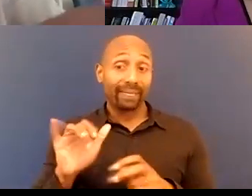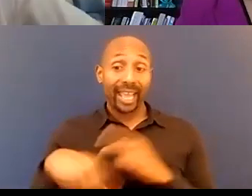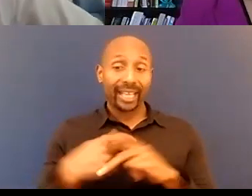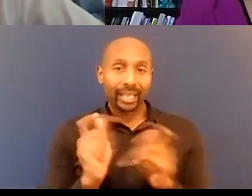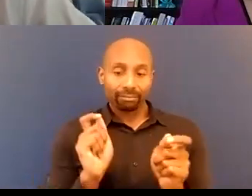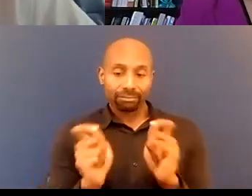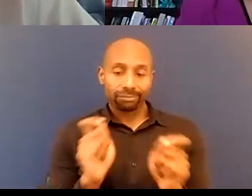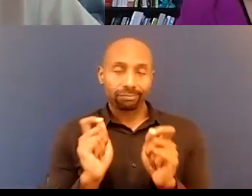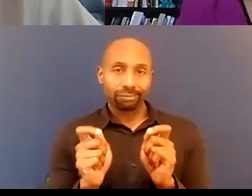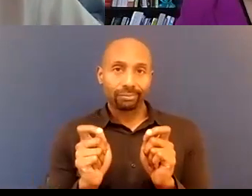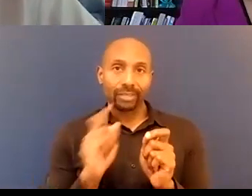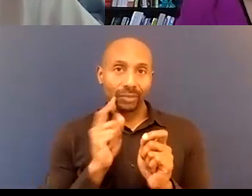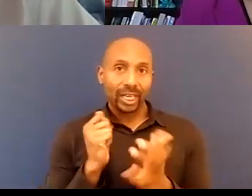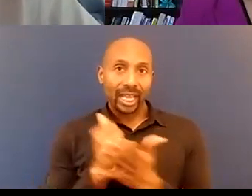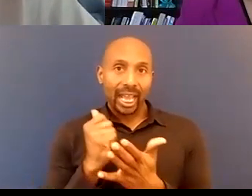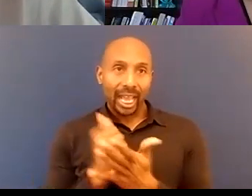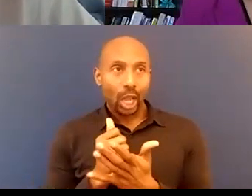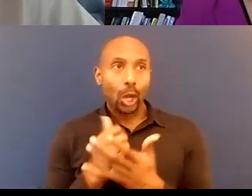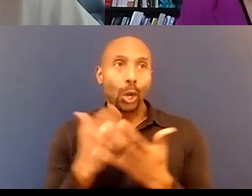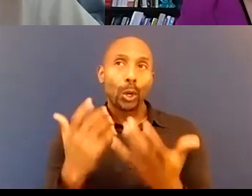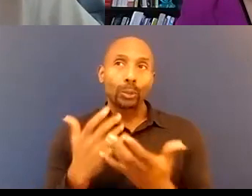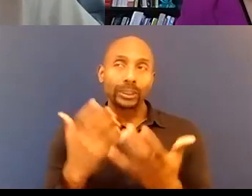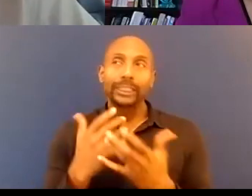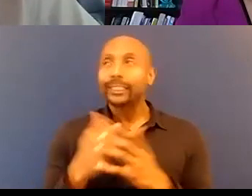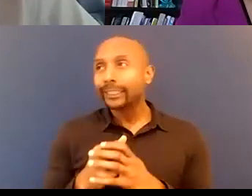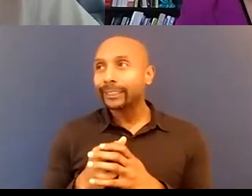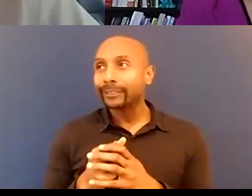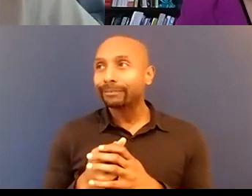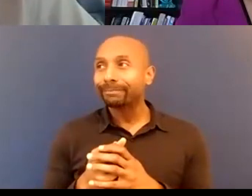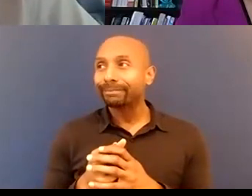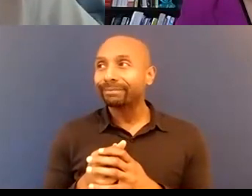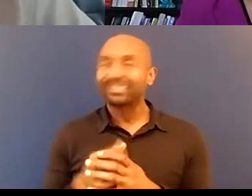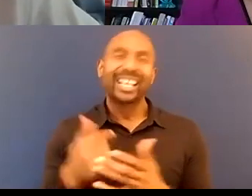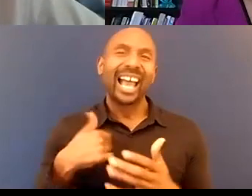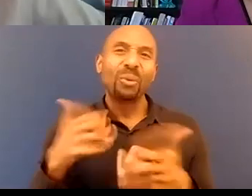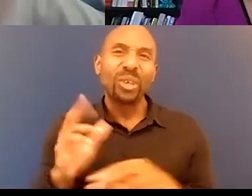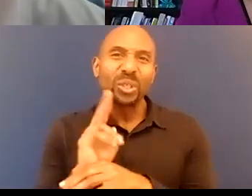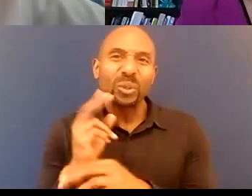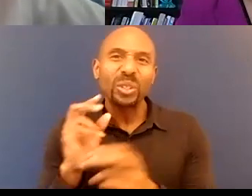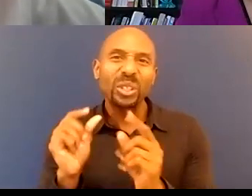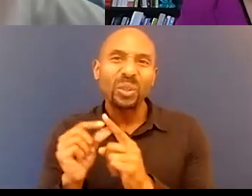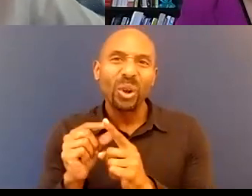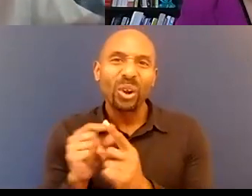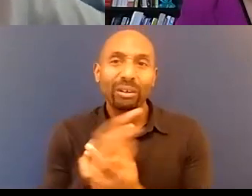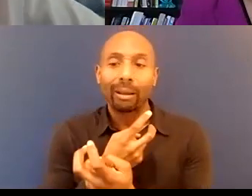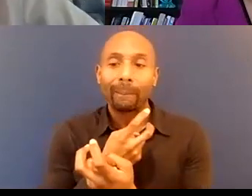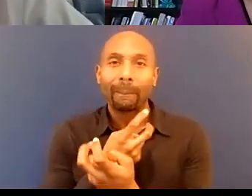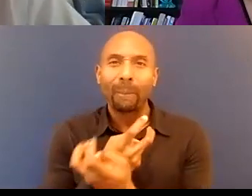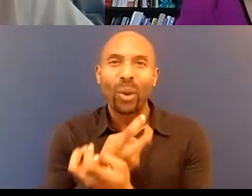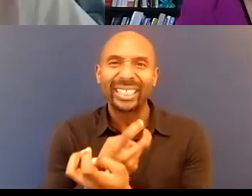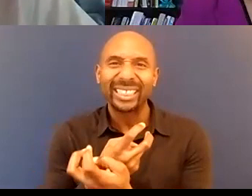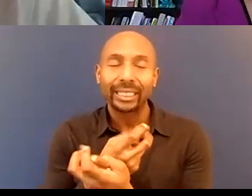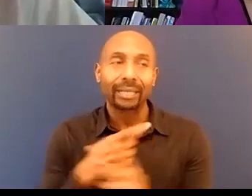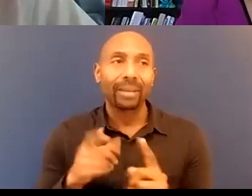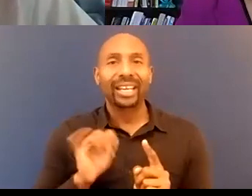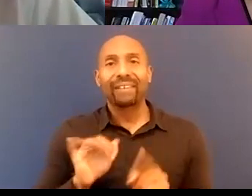from i don't want to say get poisoned but you know when you're working a position 20 some years you have a particular